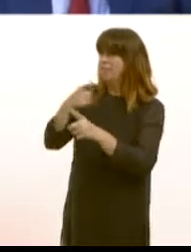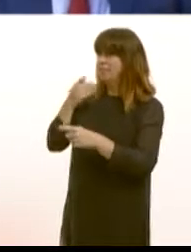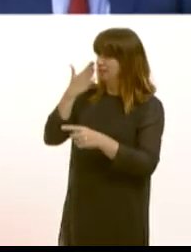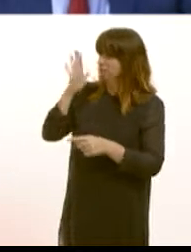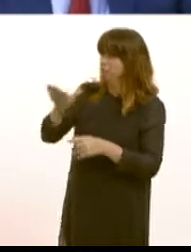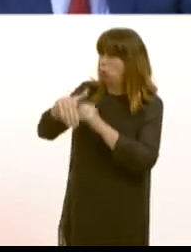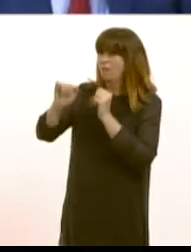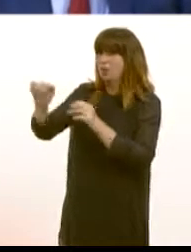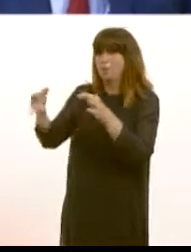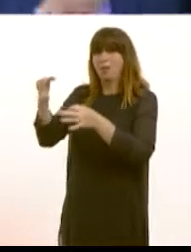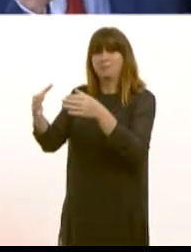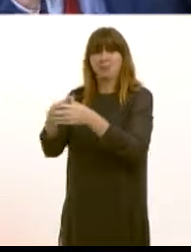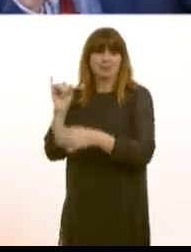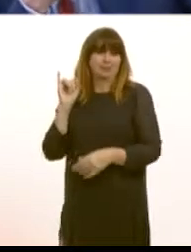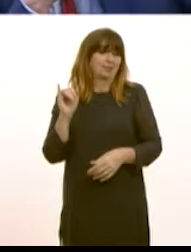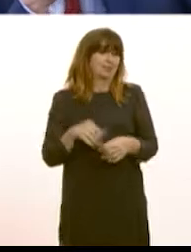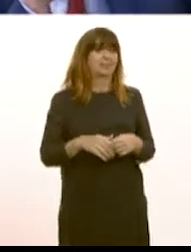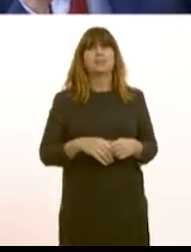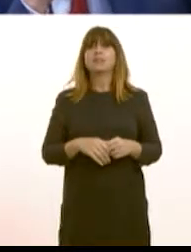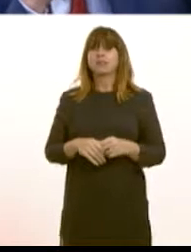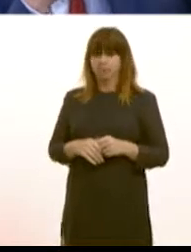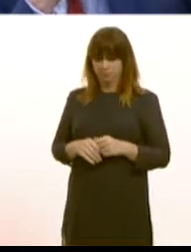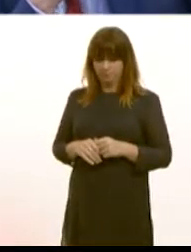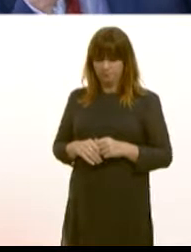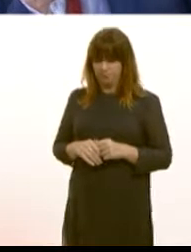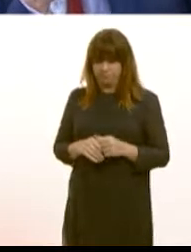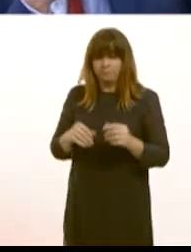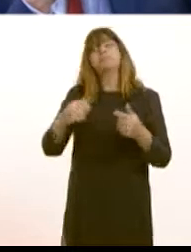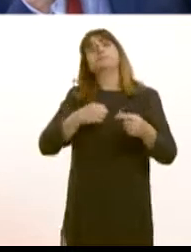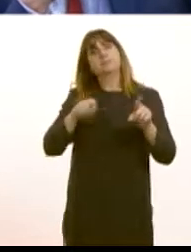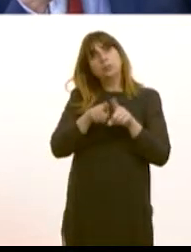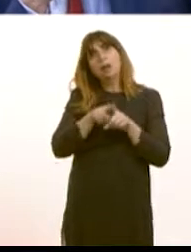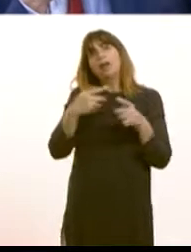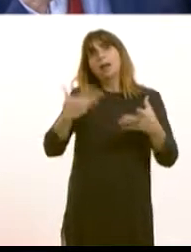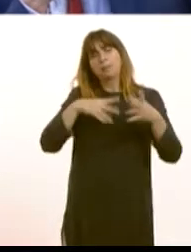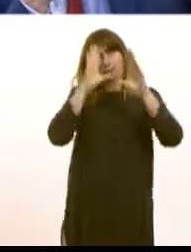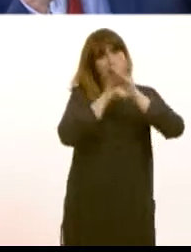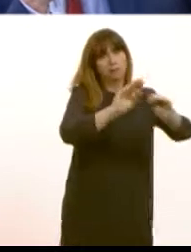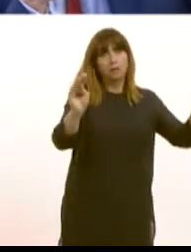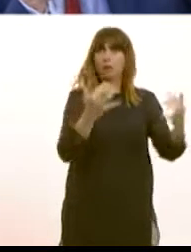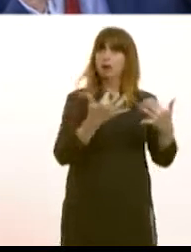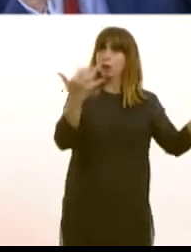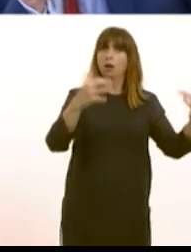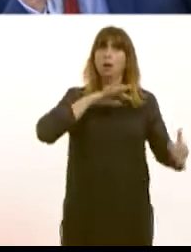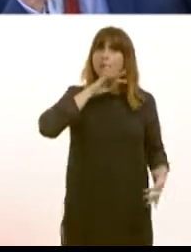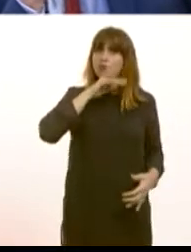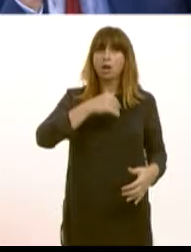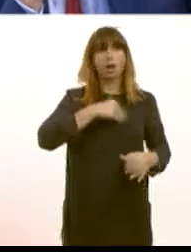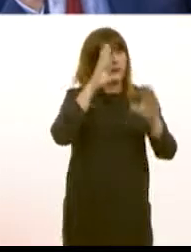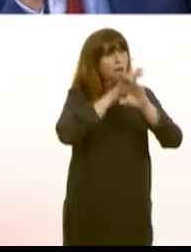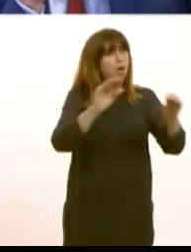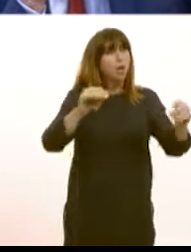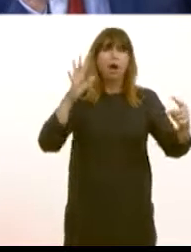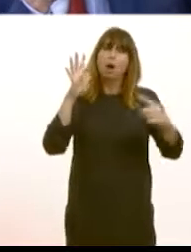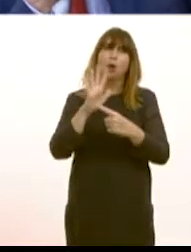challenges as far as Brexit were concerned and I outlined a way forward with those challenges. I also said it was hugely important that the UK's architecture